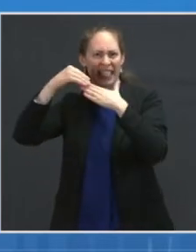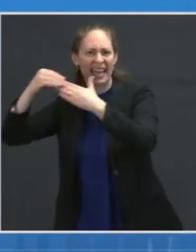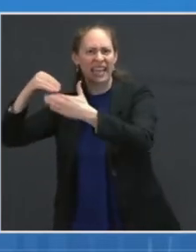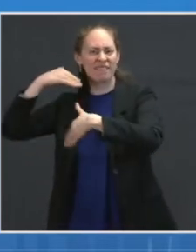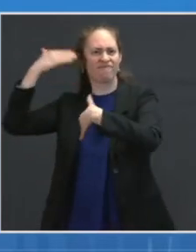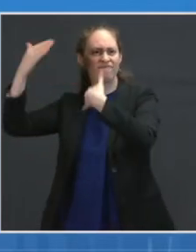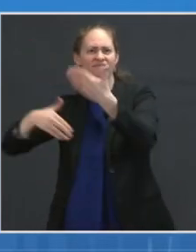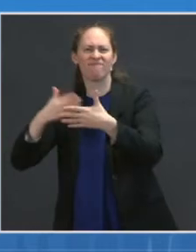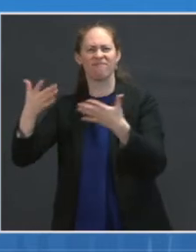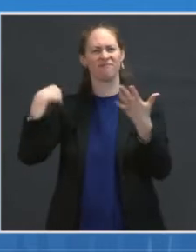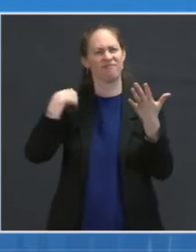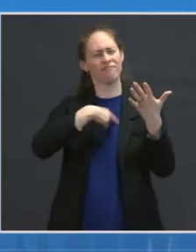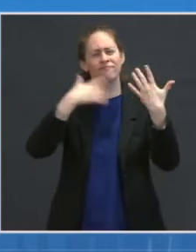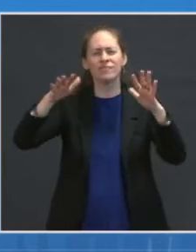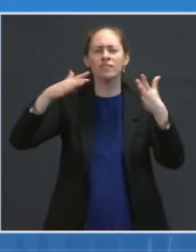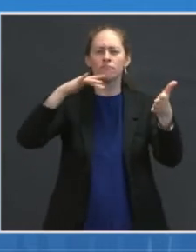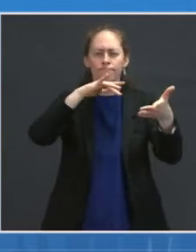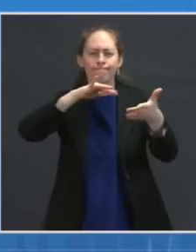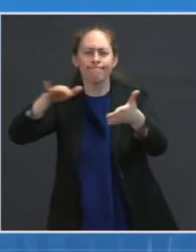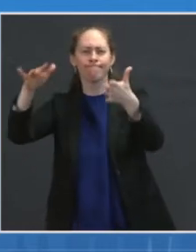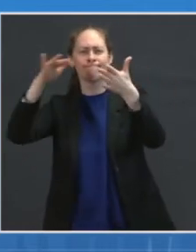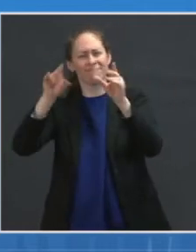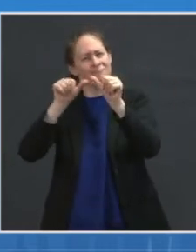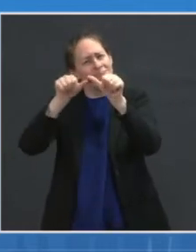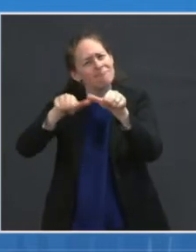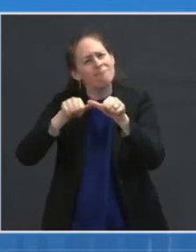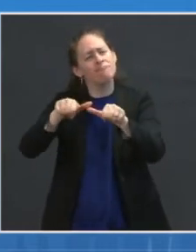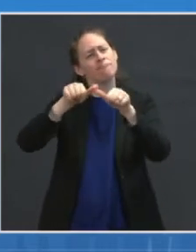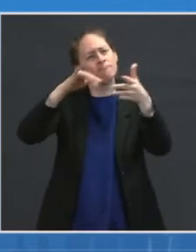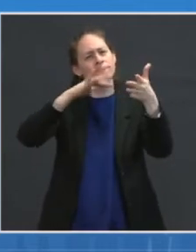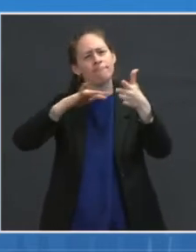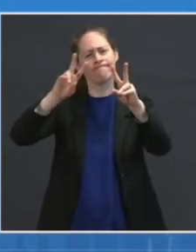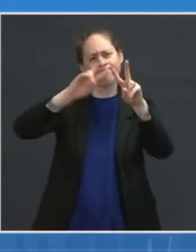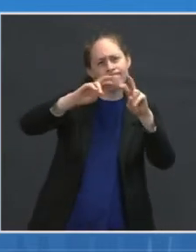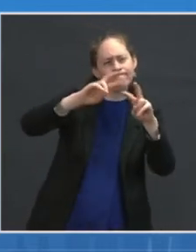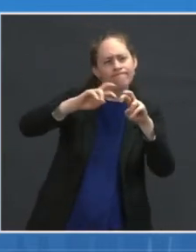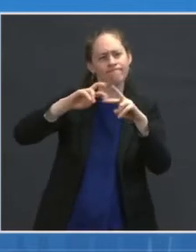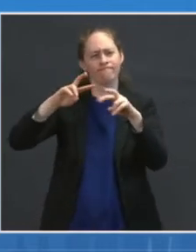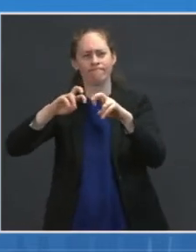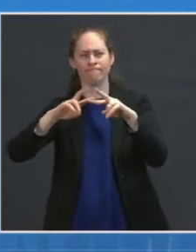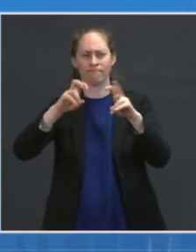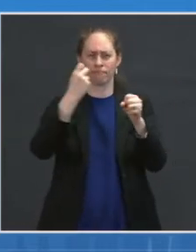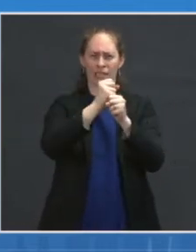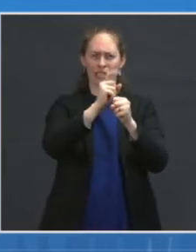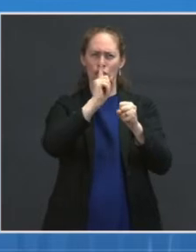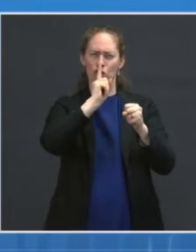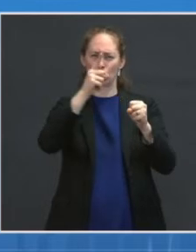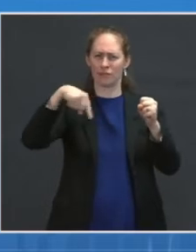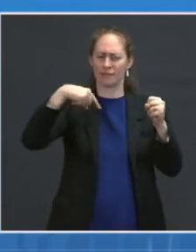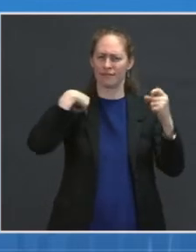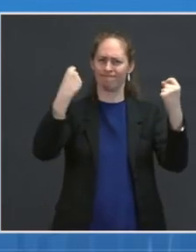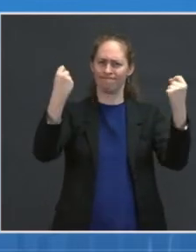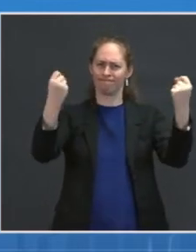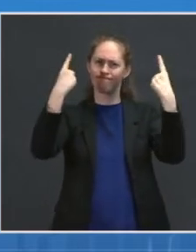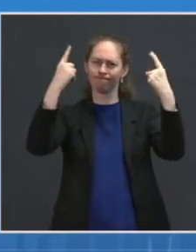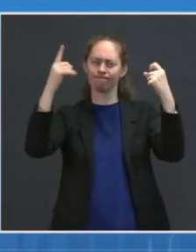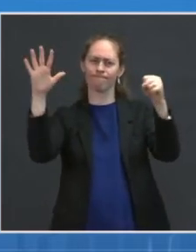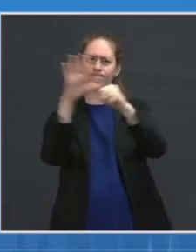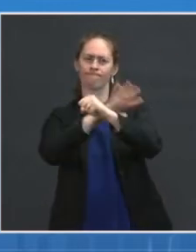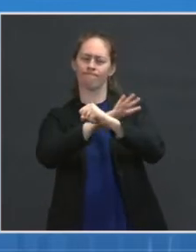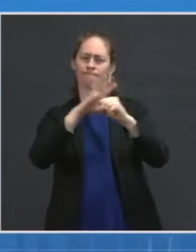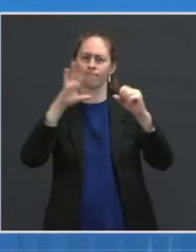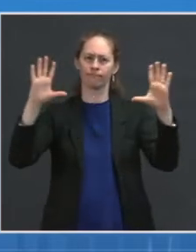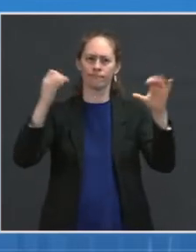data, love looking at these studies. But it's also important to understand that one study, even though it may look